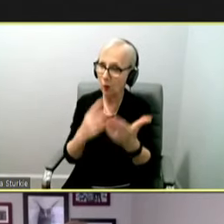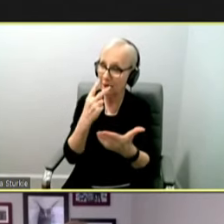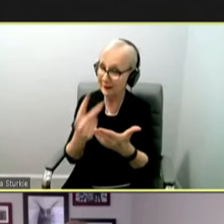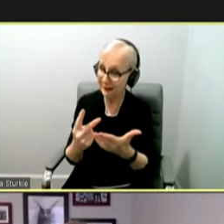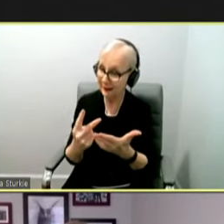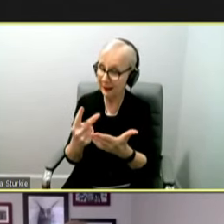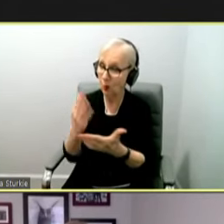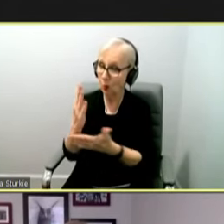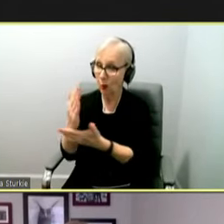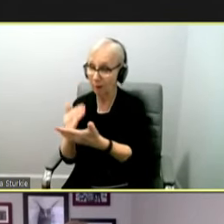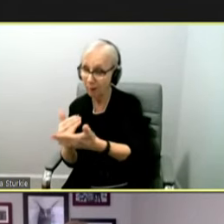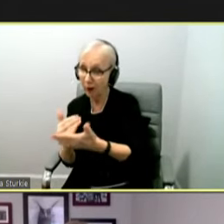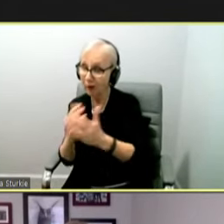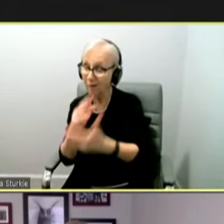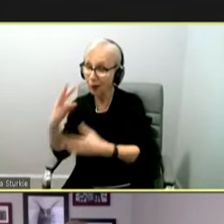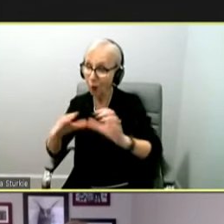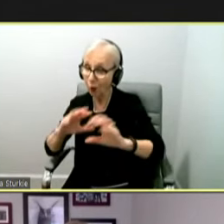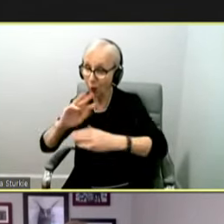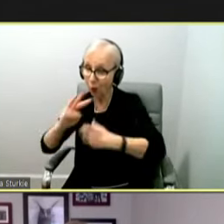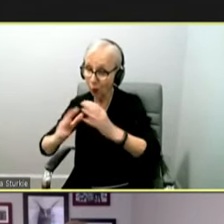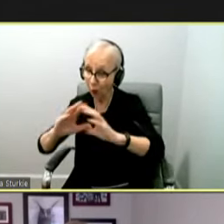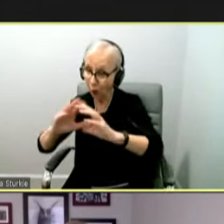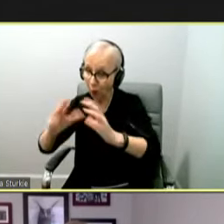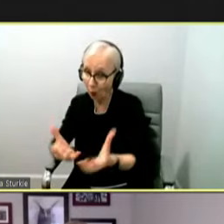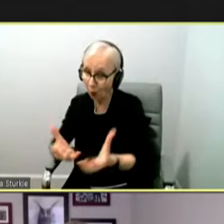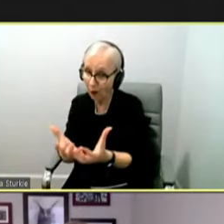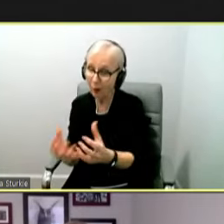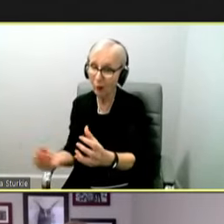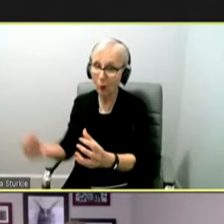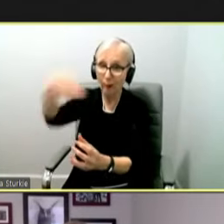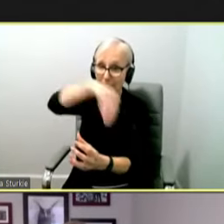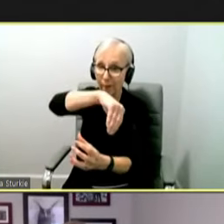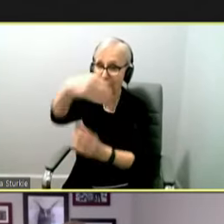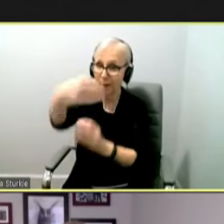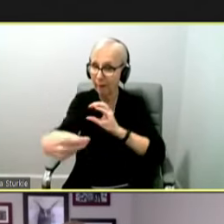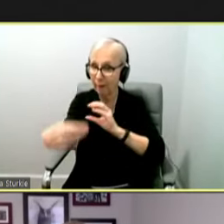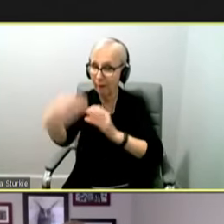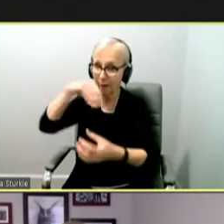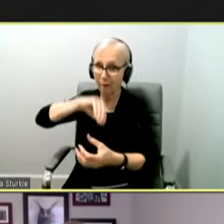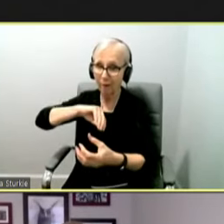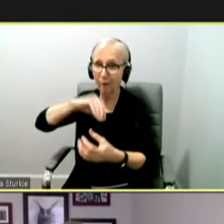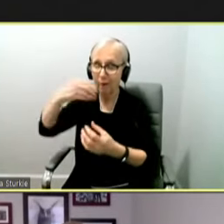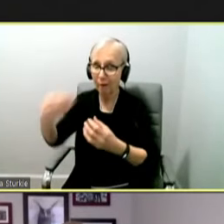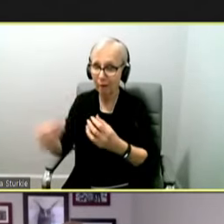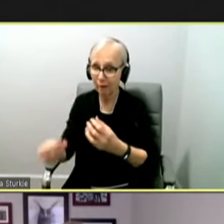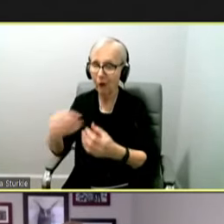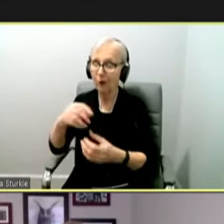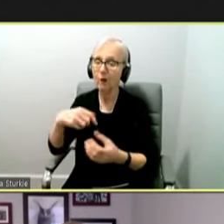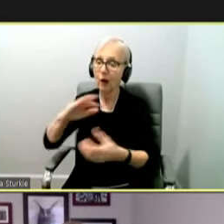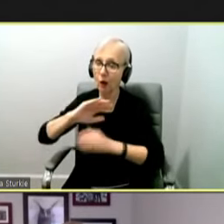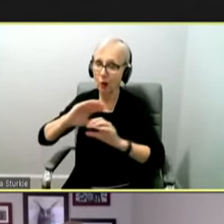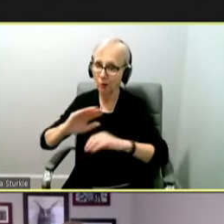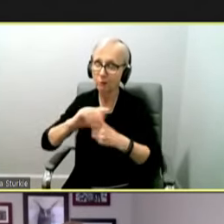moves across borders to other parts. Let's go to Connor McHugh.